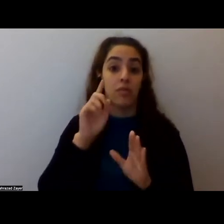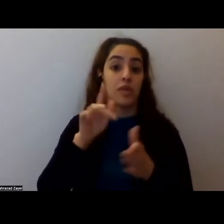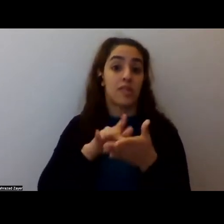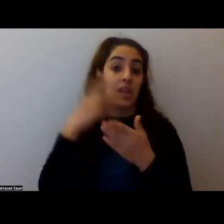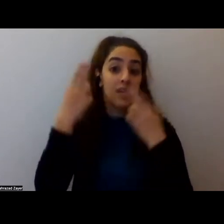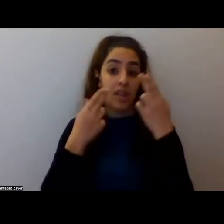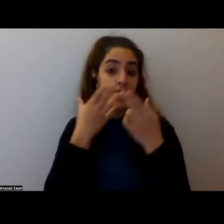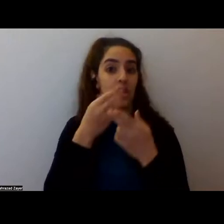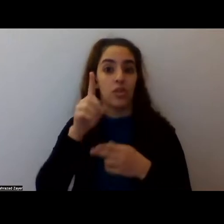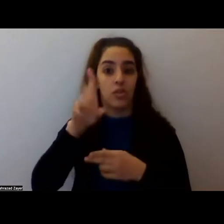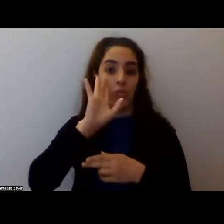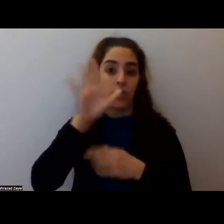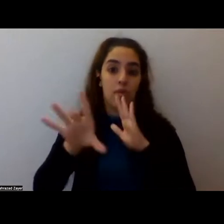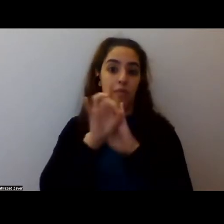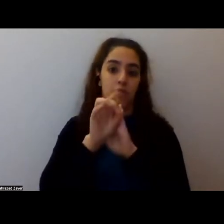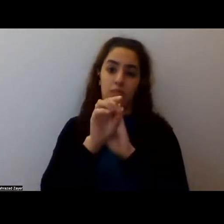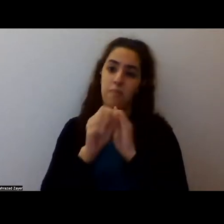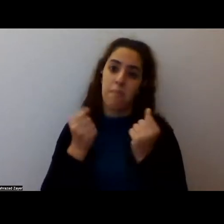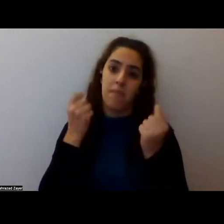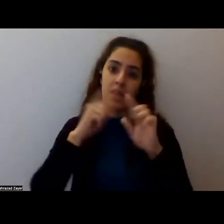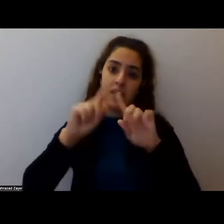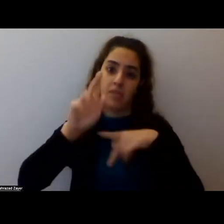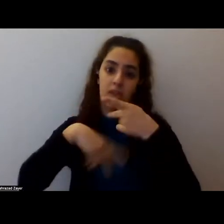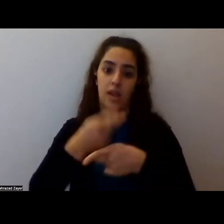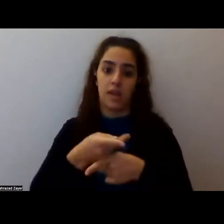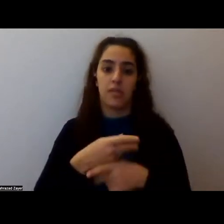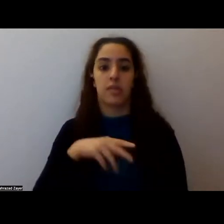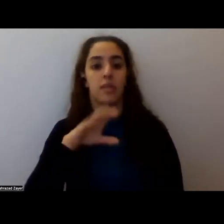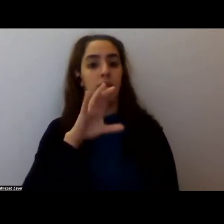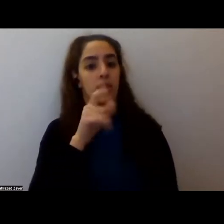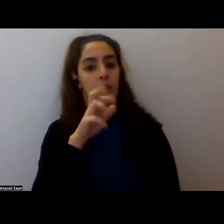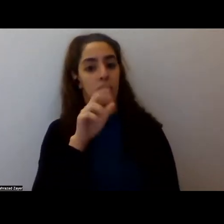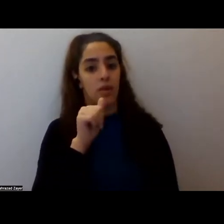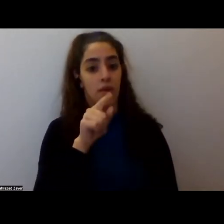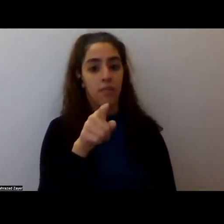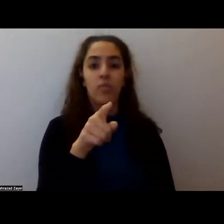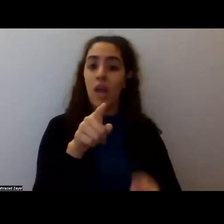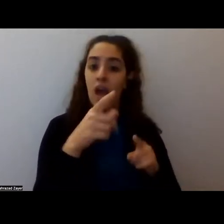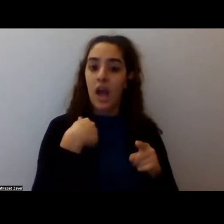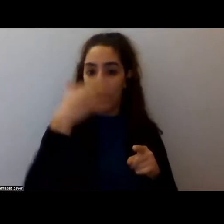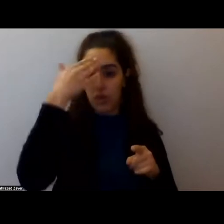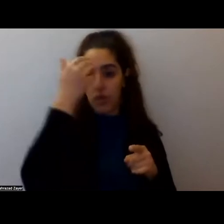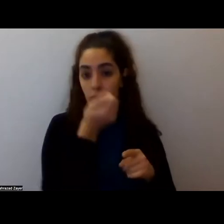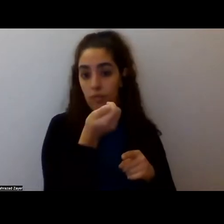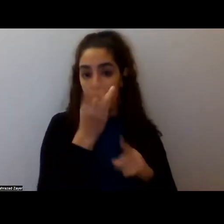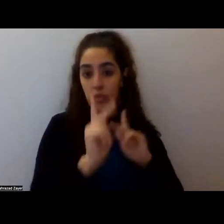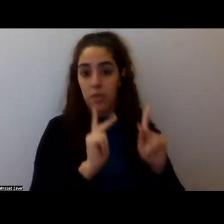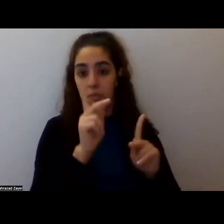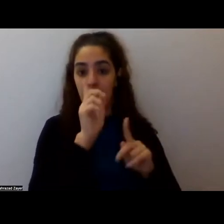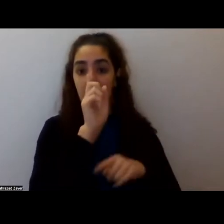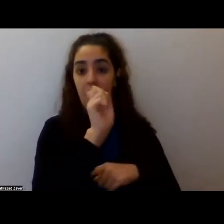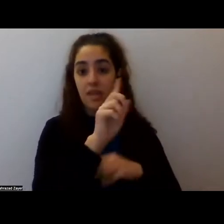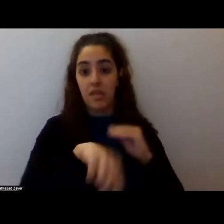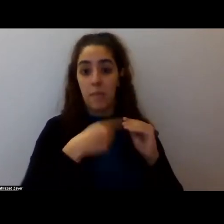Absolutely. Um, and for folks, I know a couple of people had asked about saving the chat. Um, if you click the, uh, three